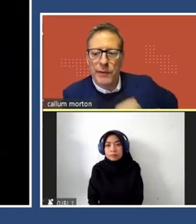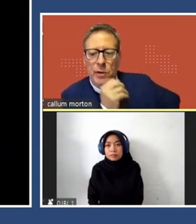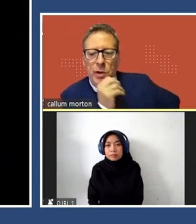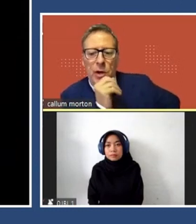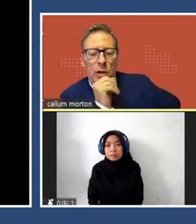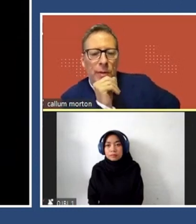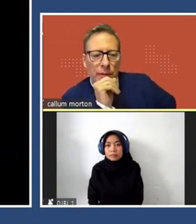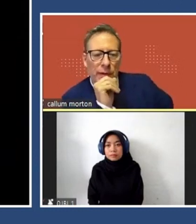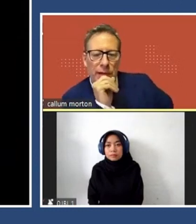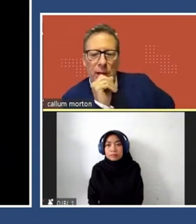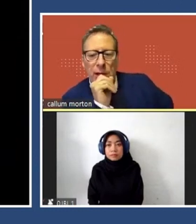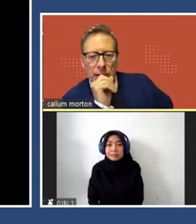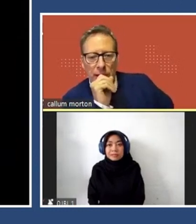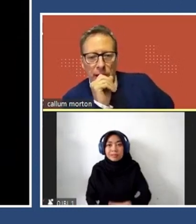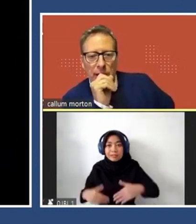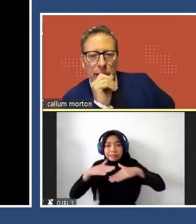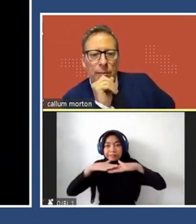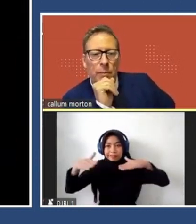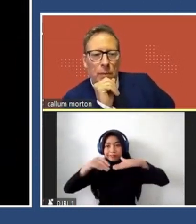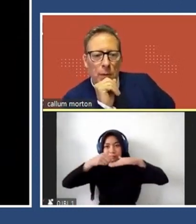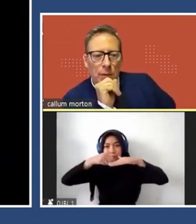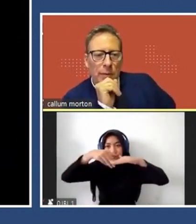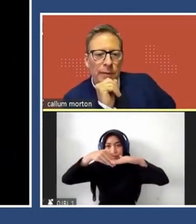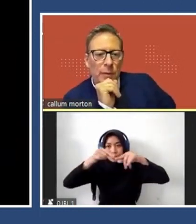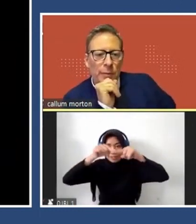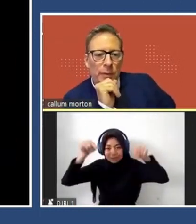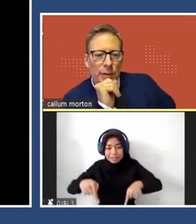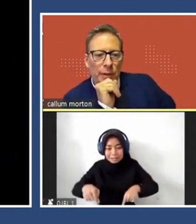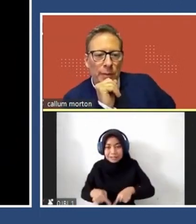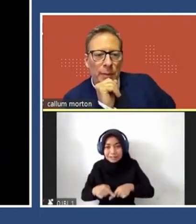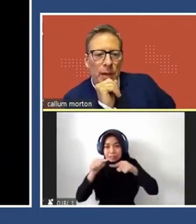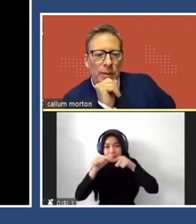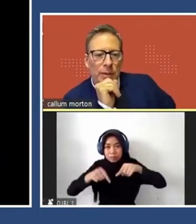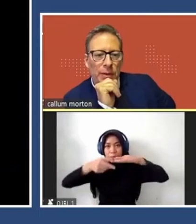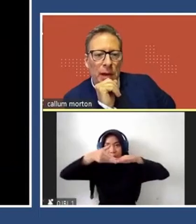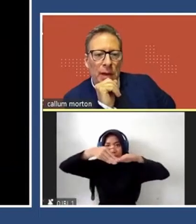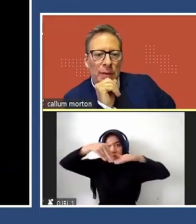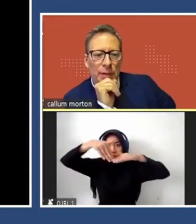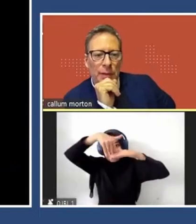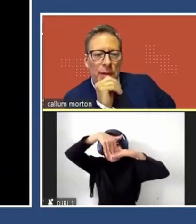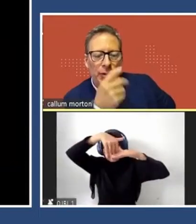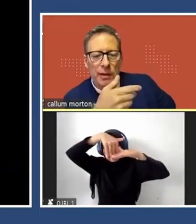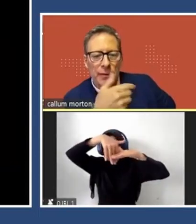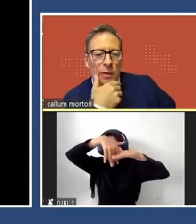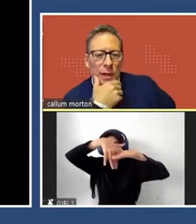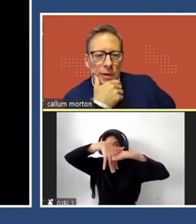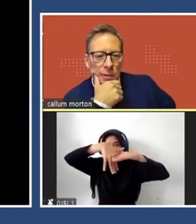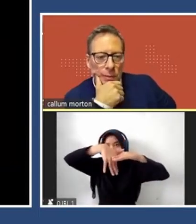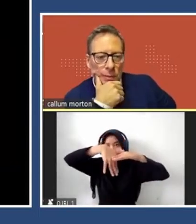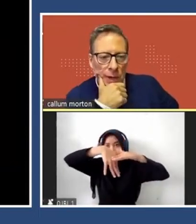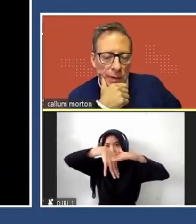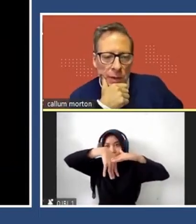So there's 24 columns of 18 lights. Um, so he filmed the, the paint and then